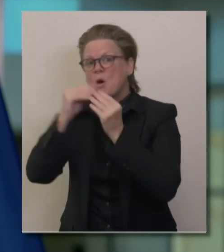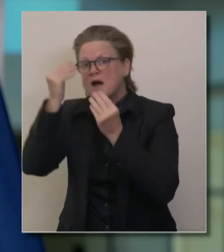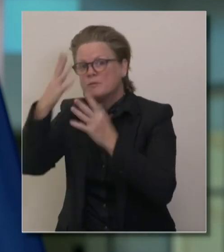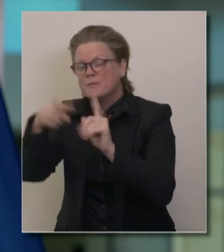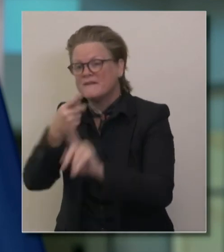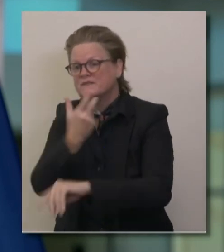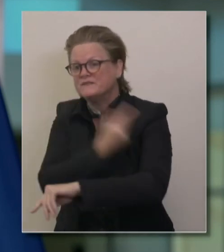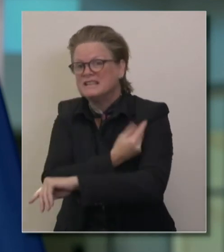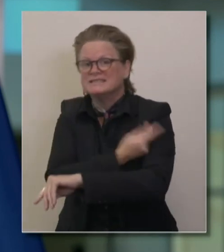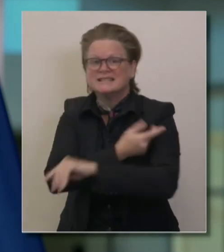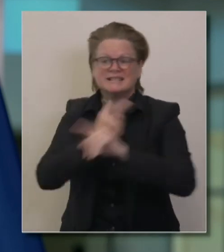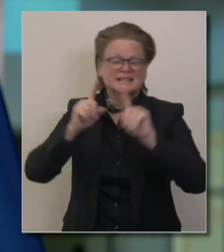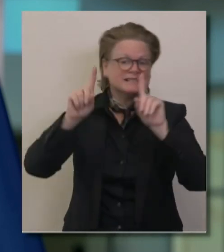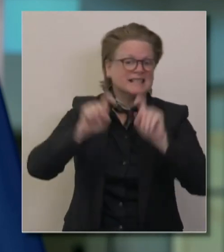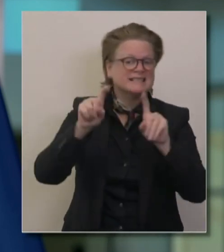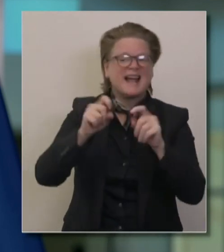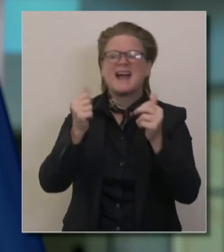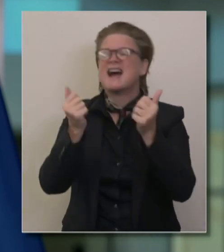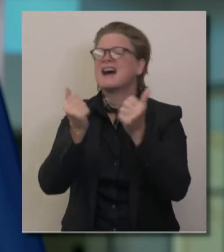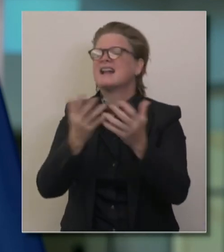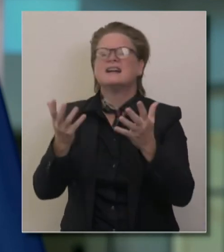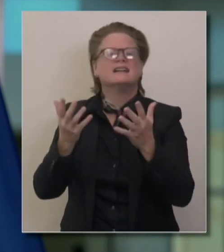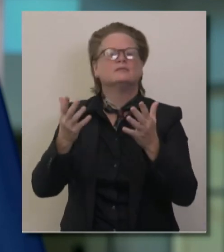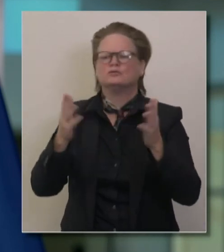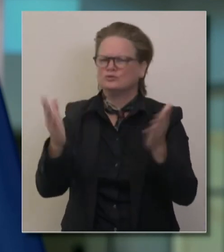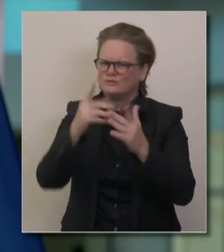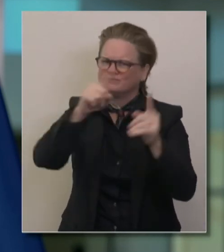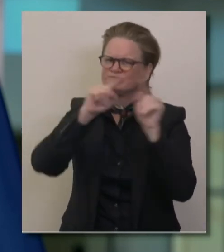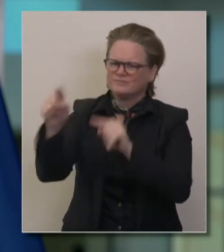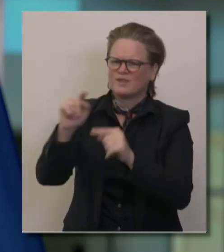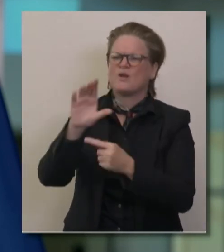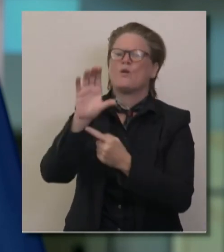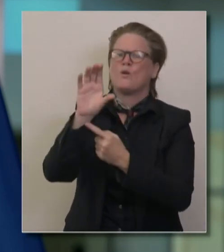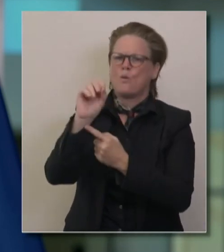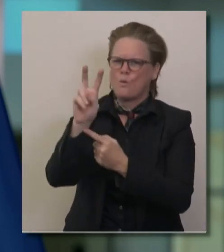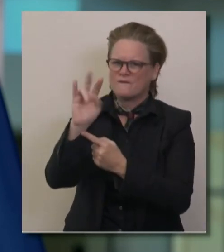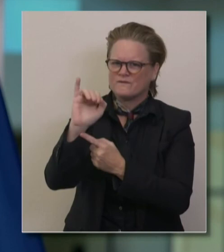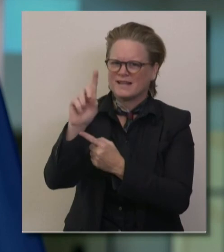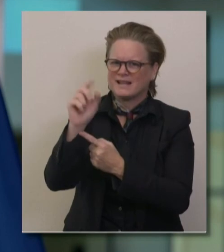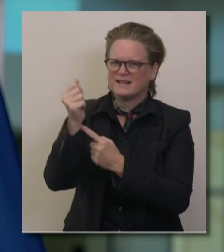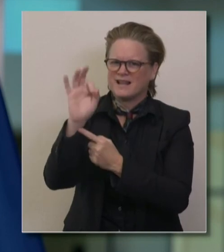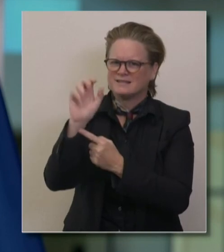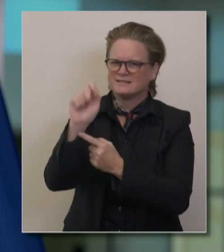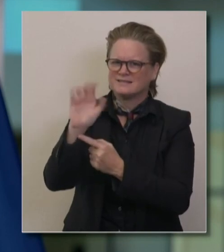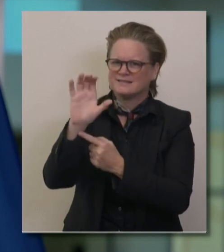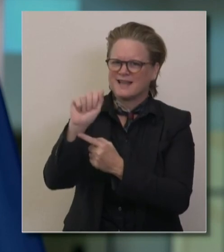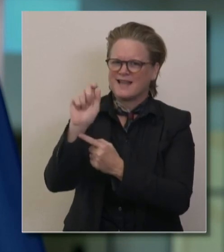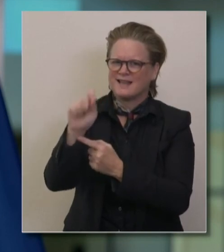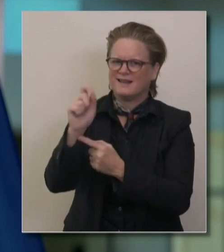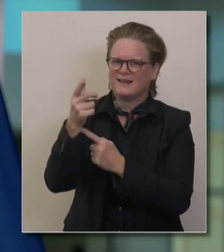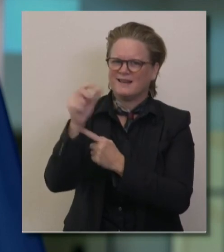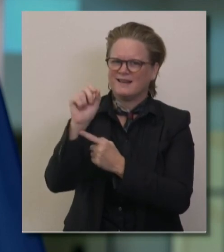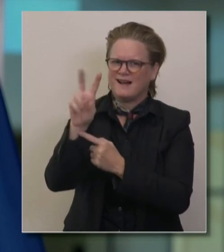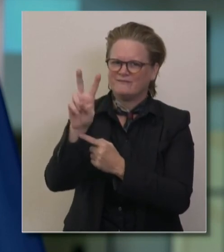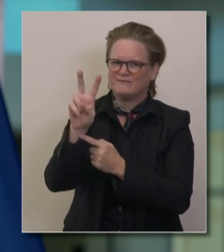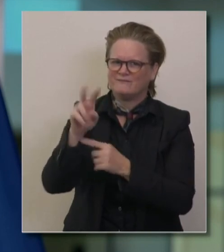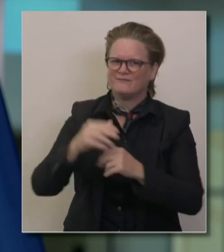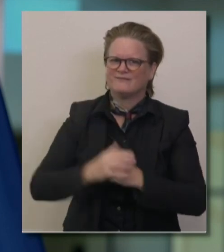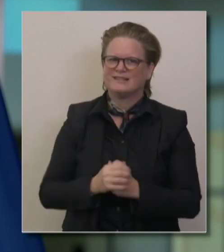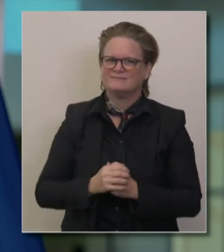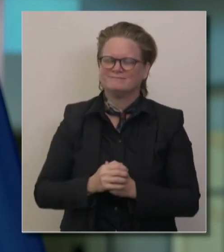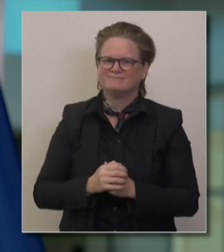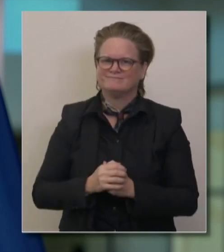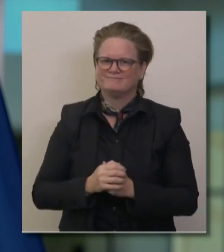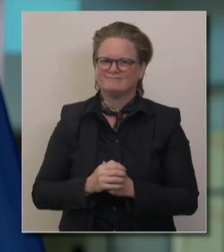testing, whatever it may be, we encourage you to go to the COVID19.ca.gov website. COVID19